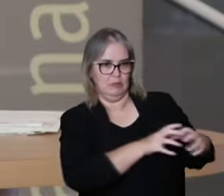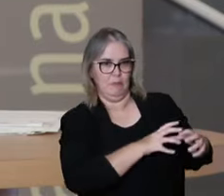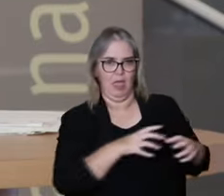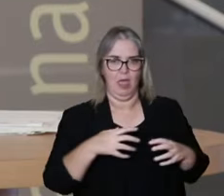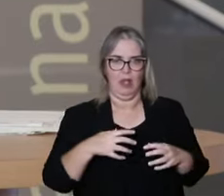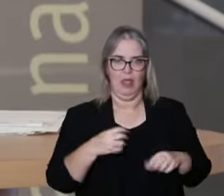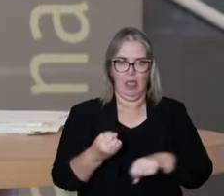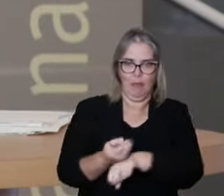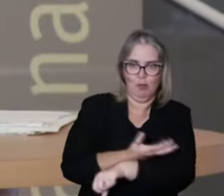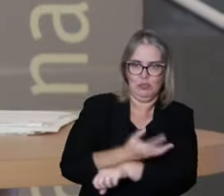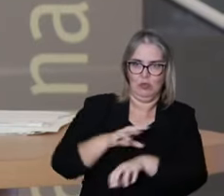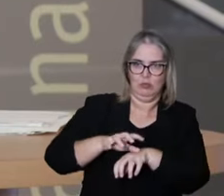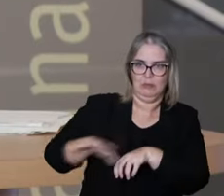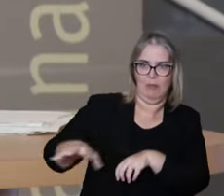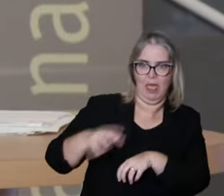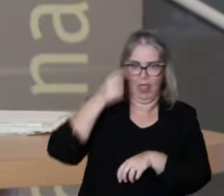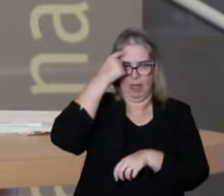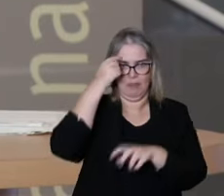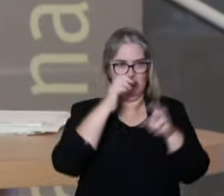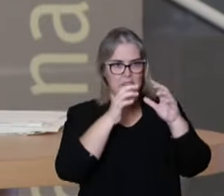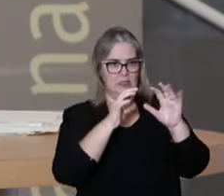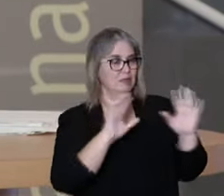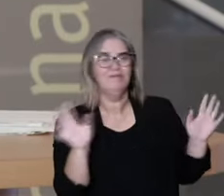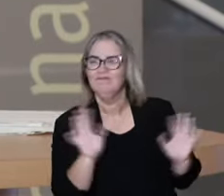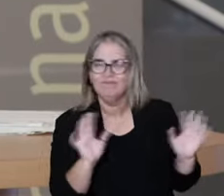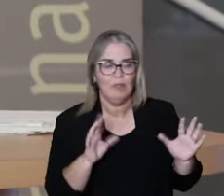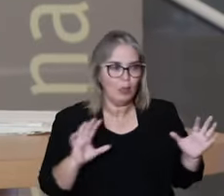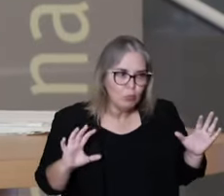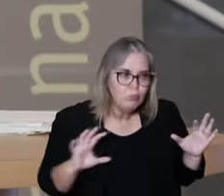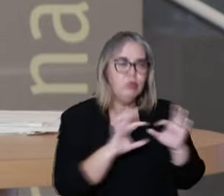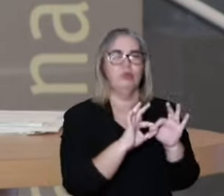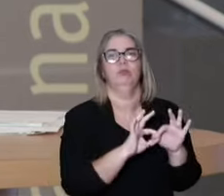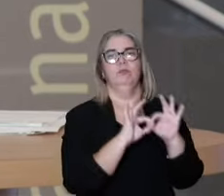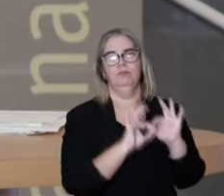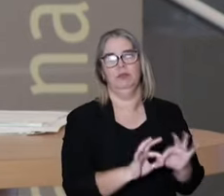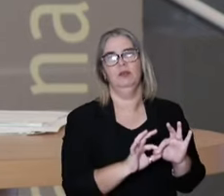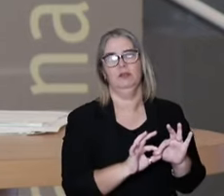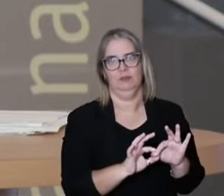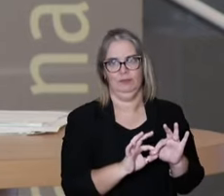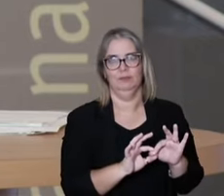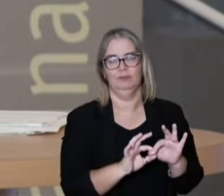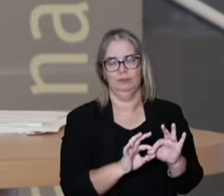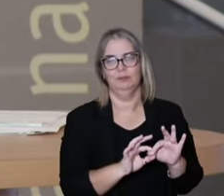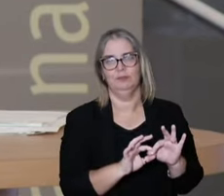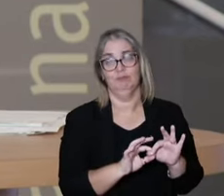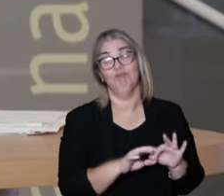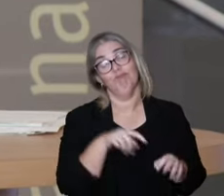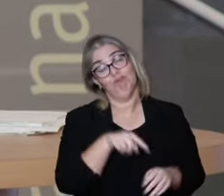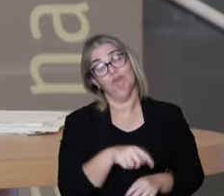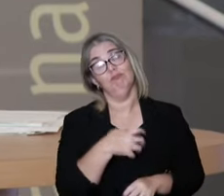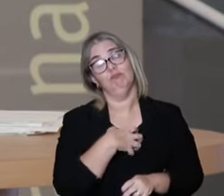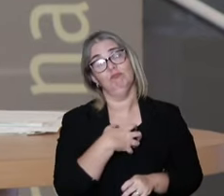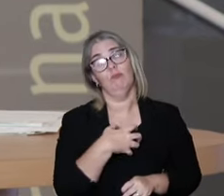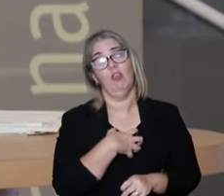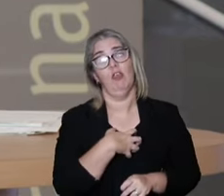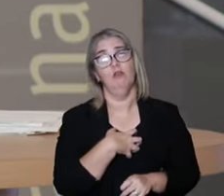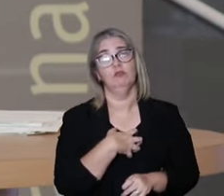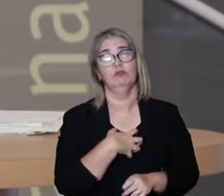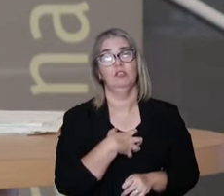the affections from the body, separate the mind from the body.